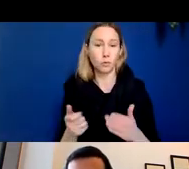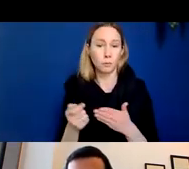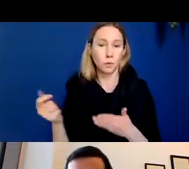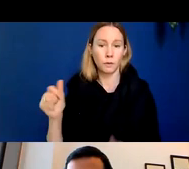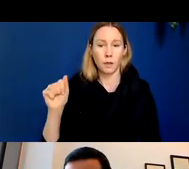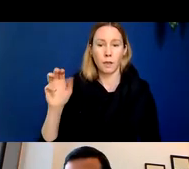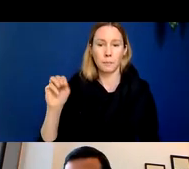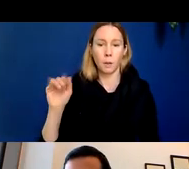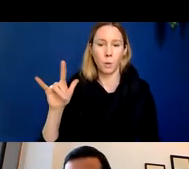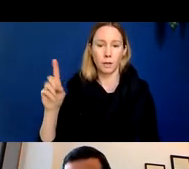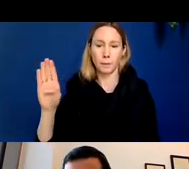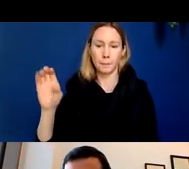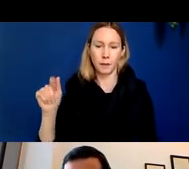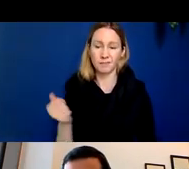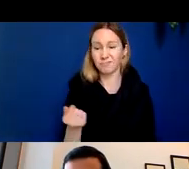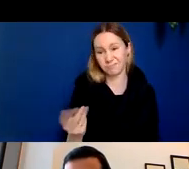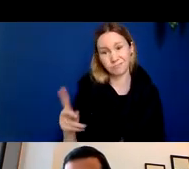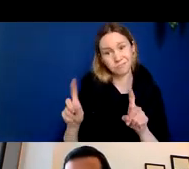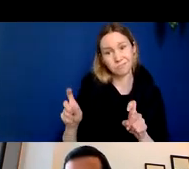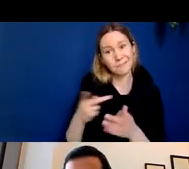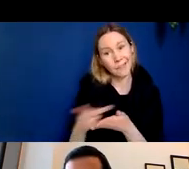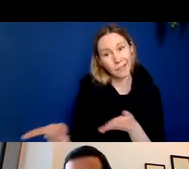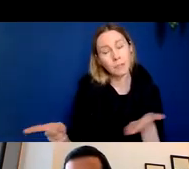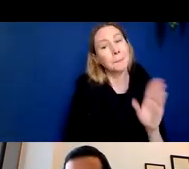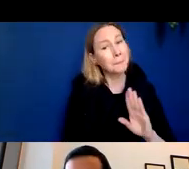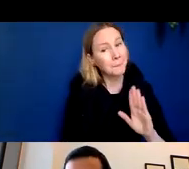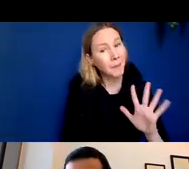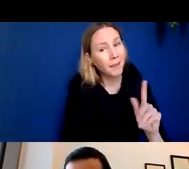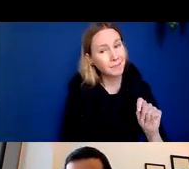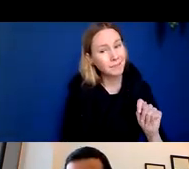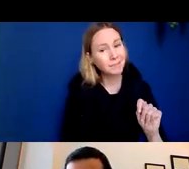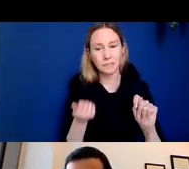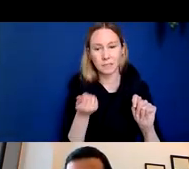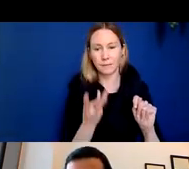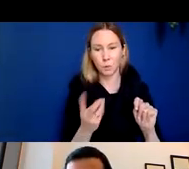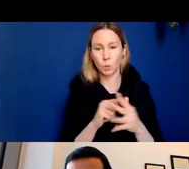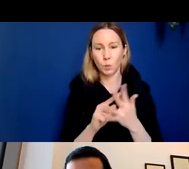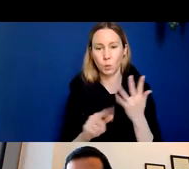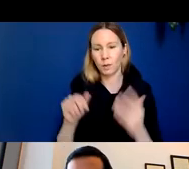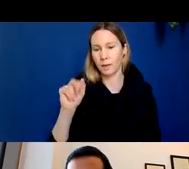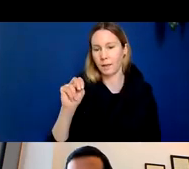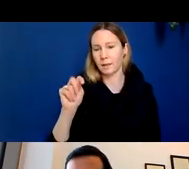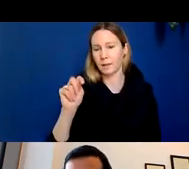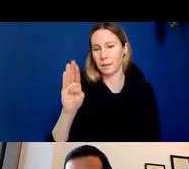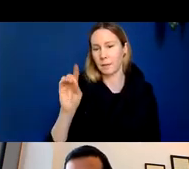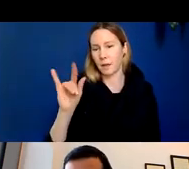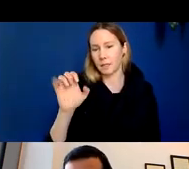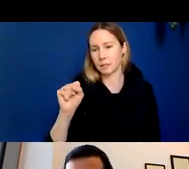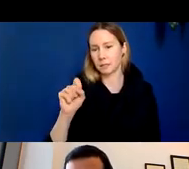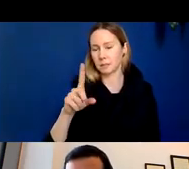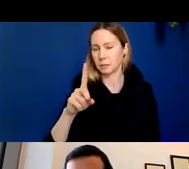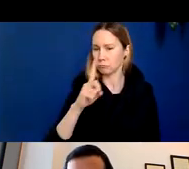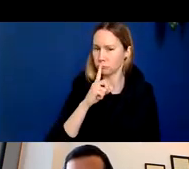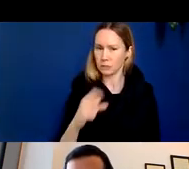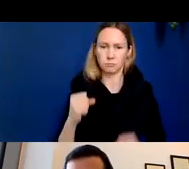from the brain. And some of these trials have failed but in some of these antibodies that are highly immunogenic that